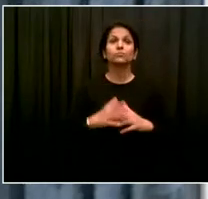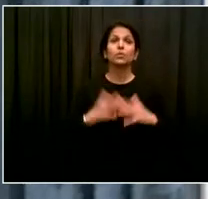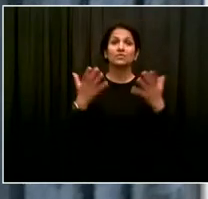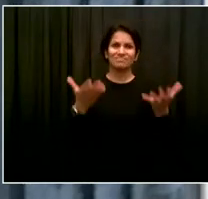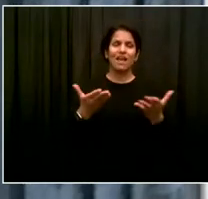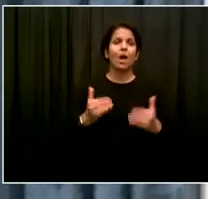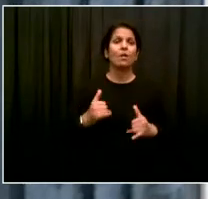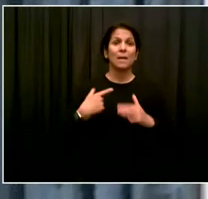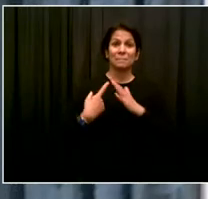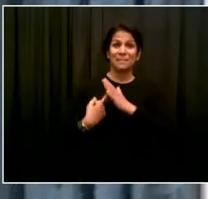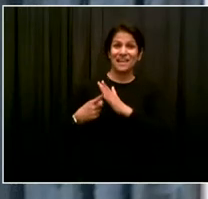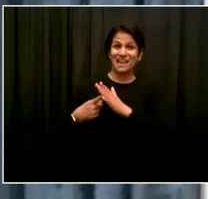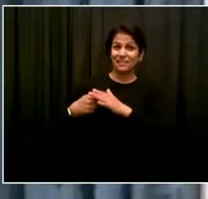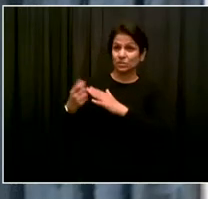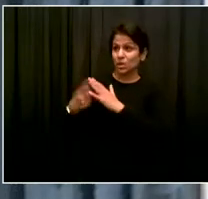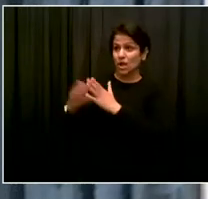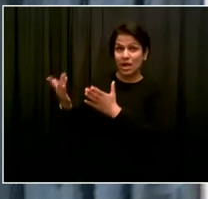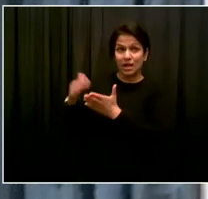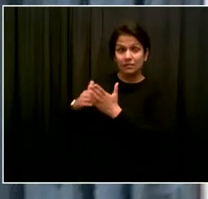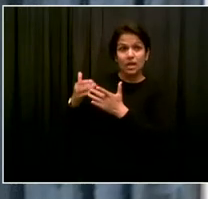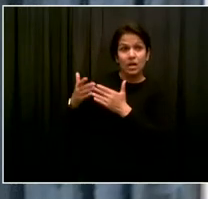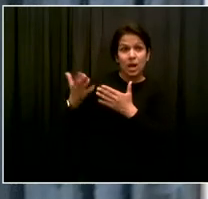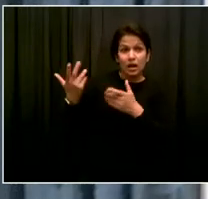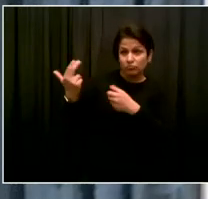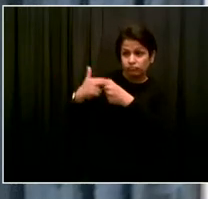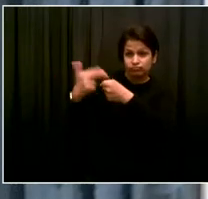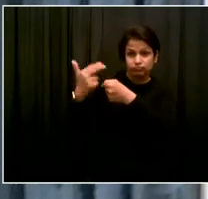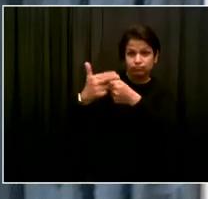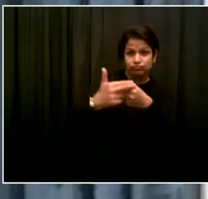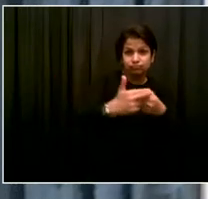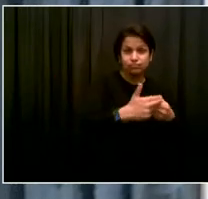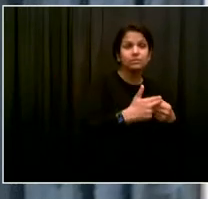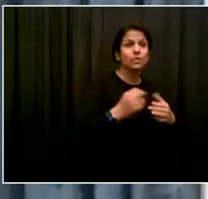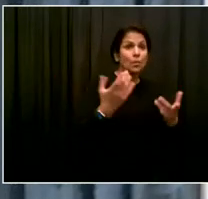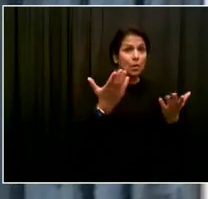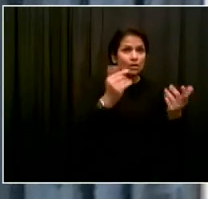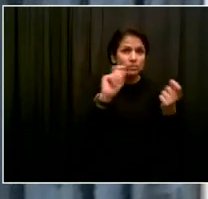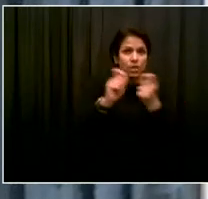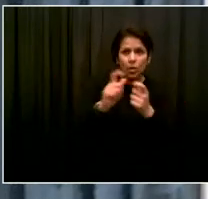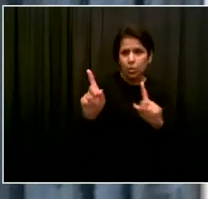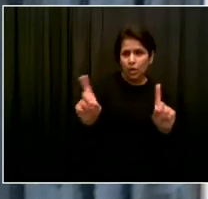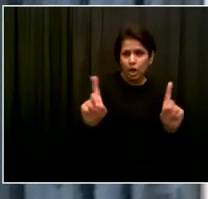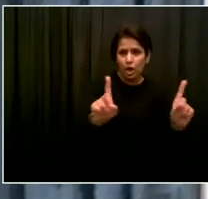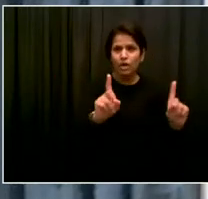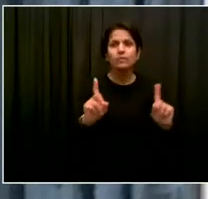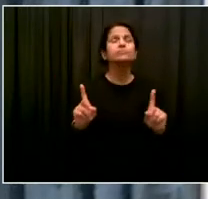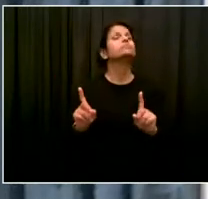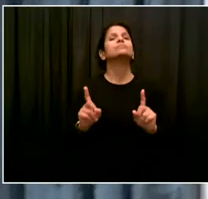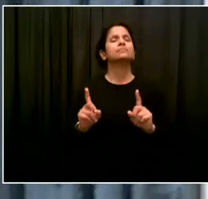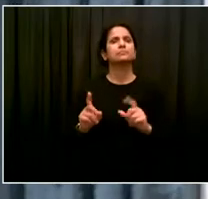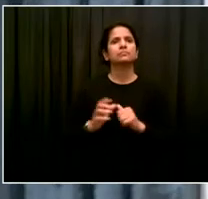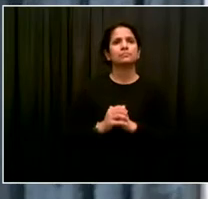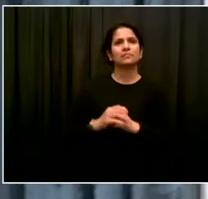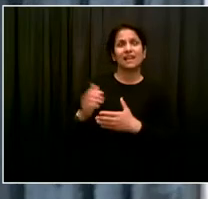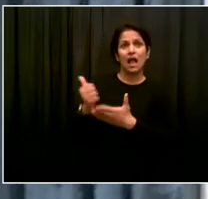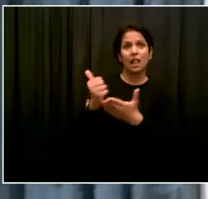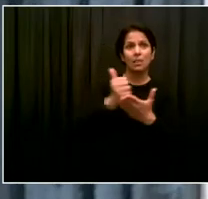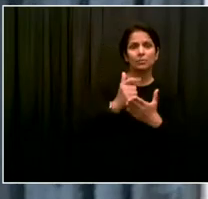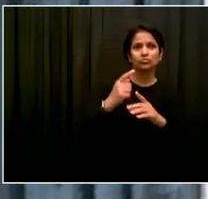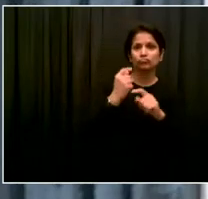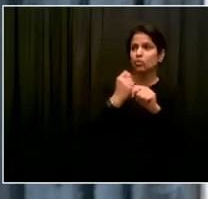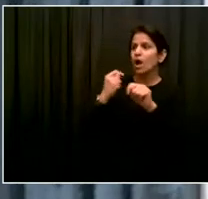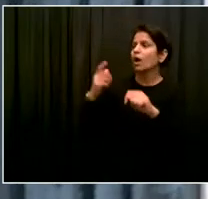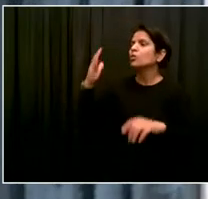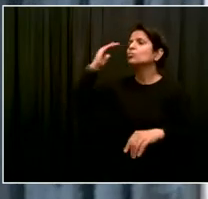solicit a, you know, constituent base who would register for the program, ask for service, we would